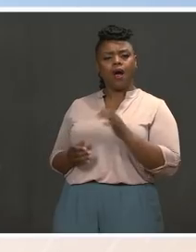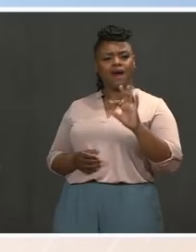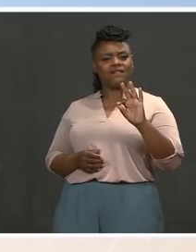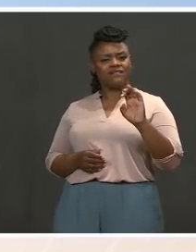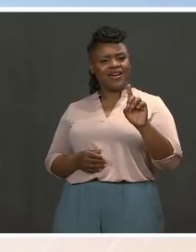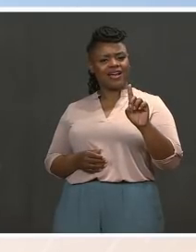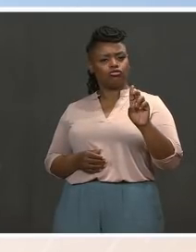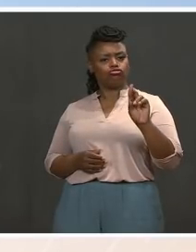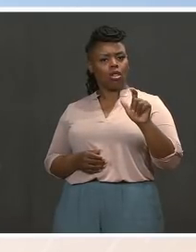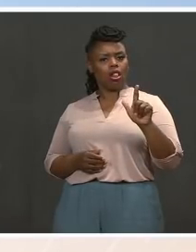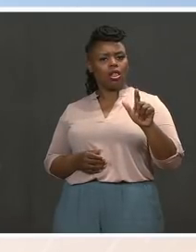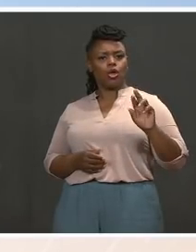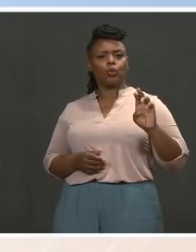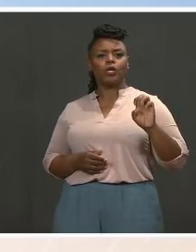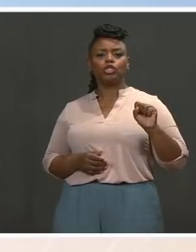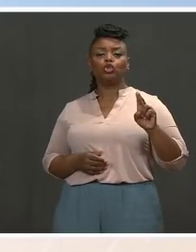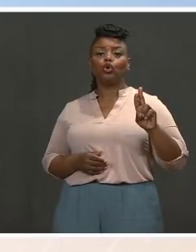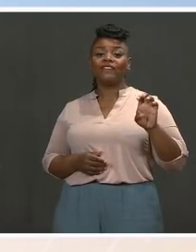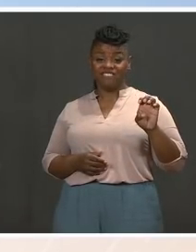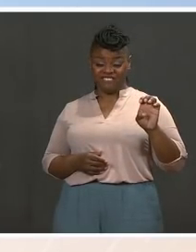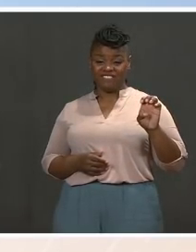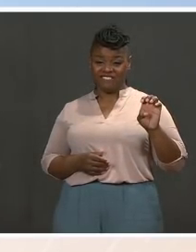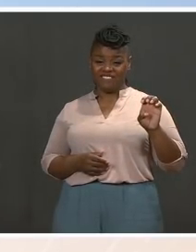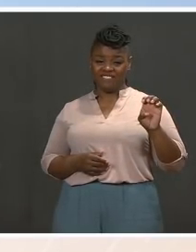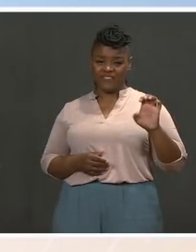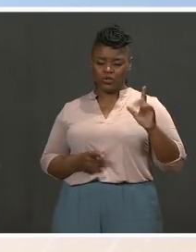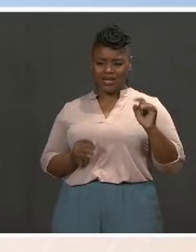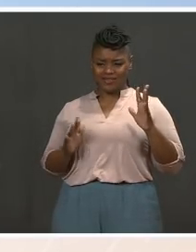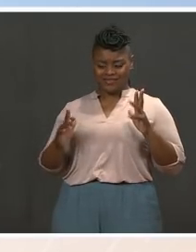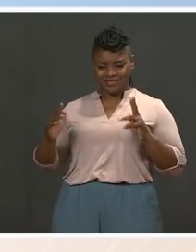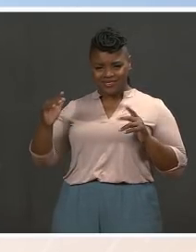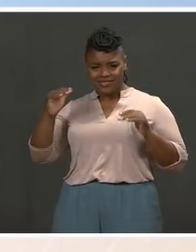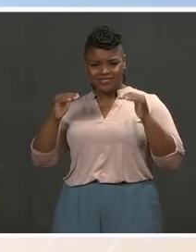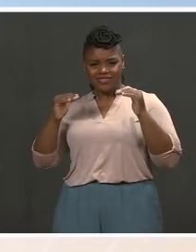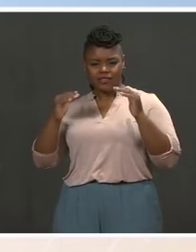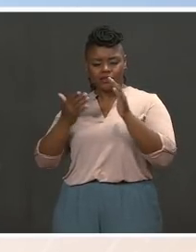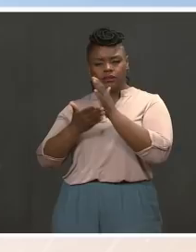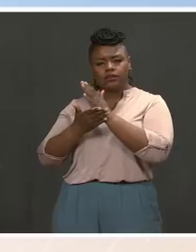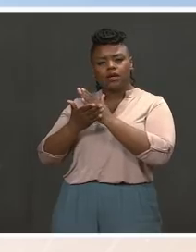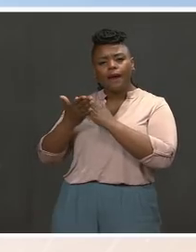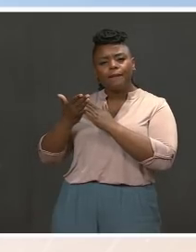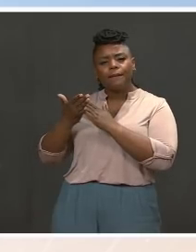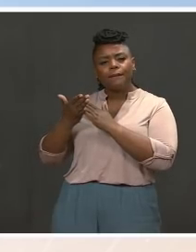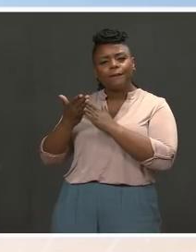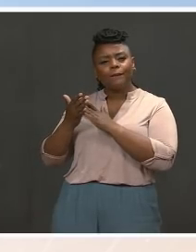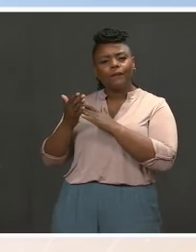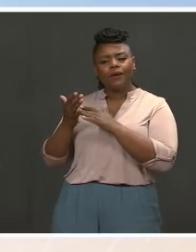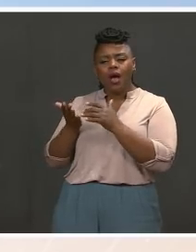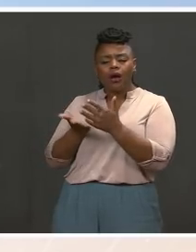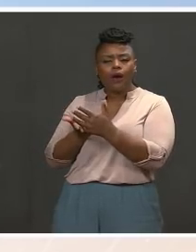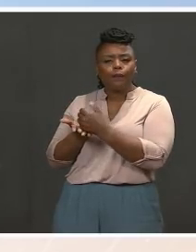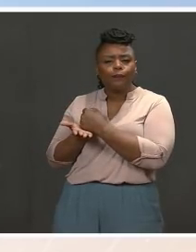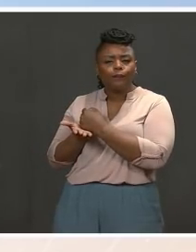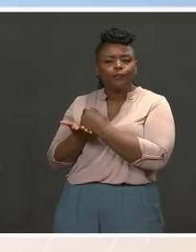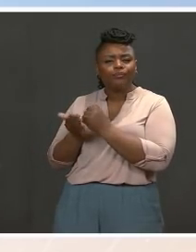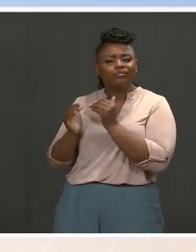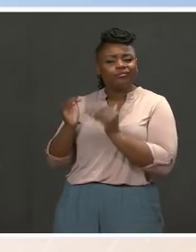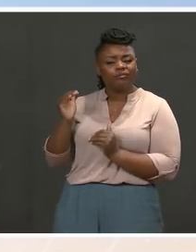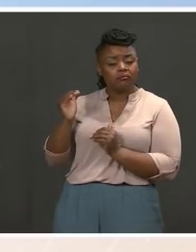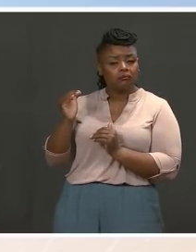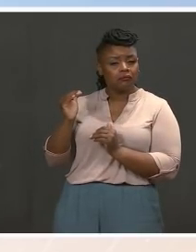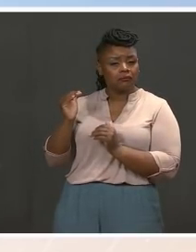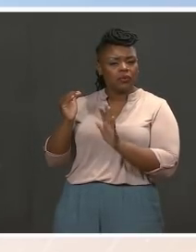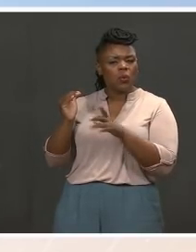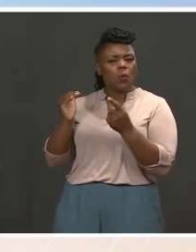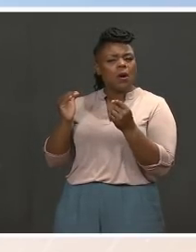progress they make in closing those racial economic gaps. Would you be willing to say if any steps have been taken so far towards